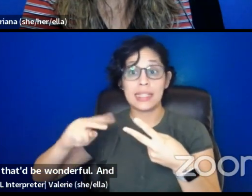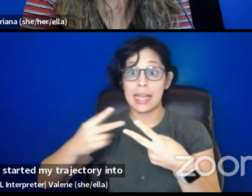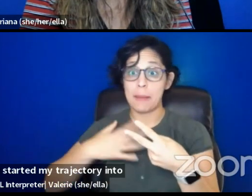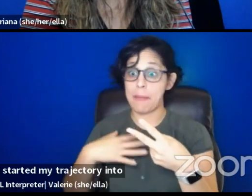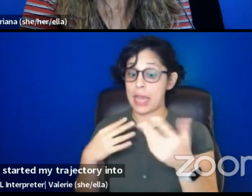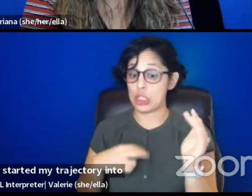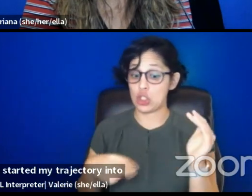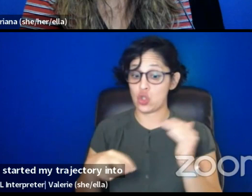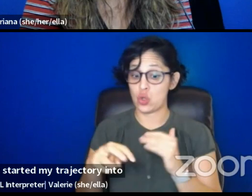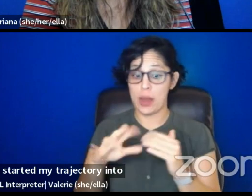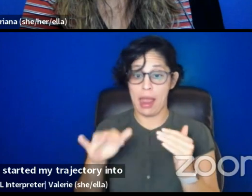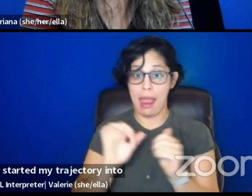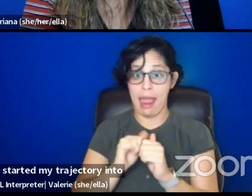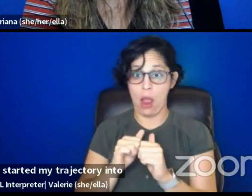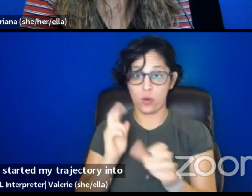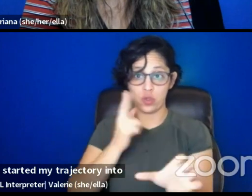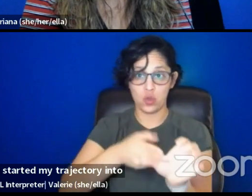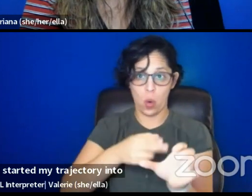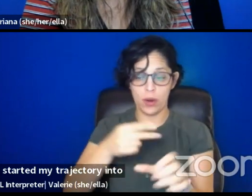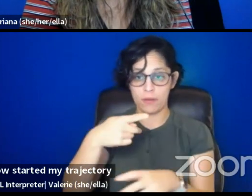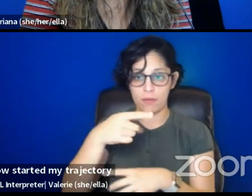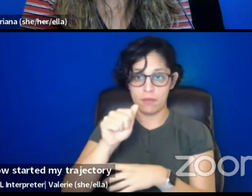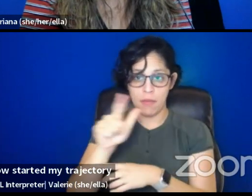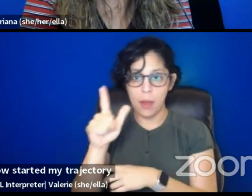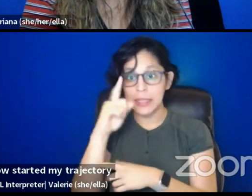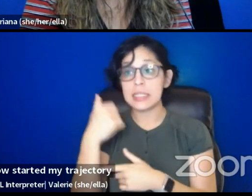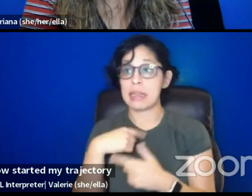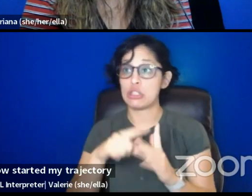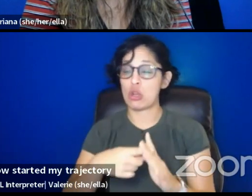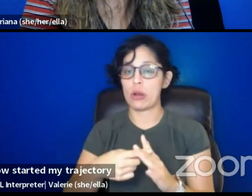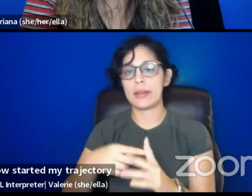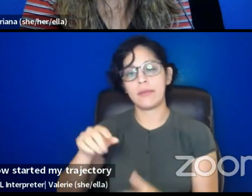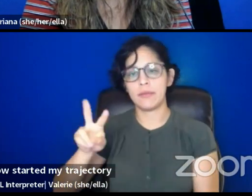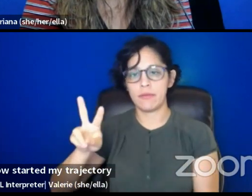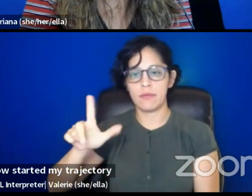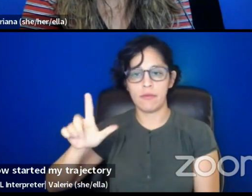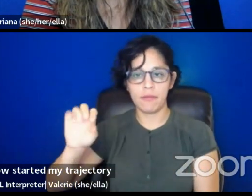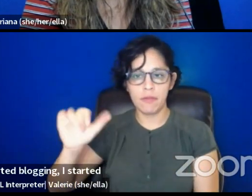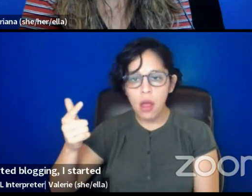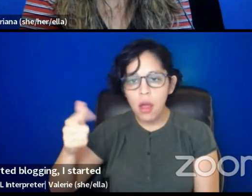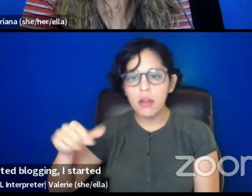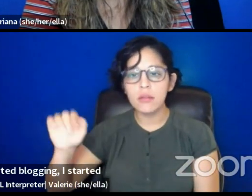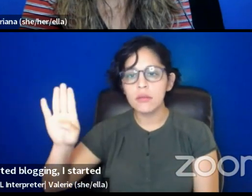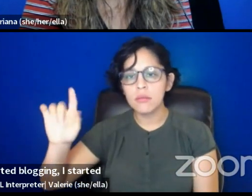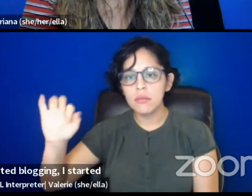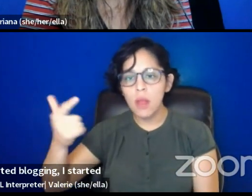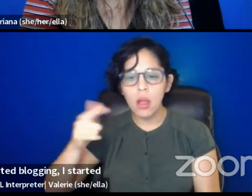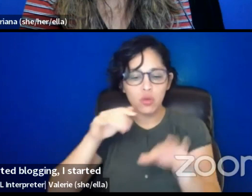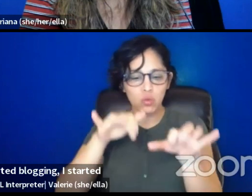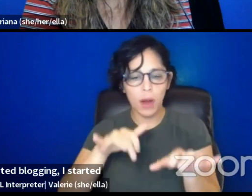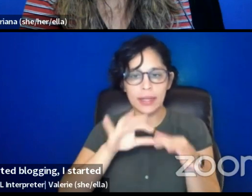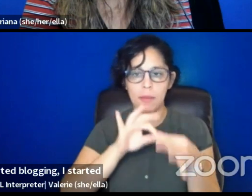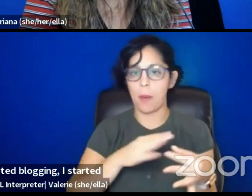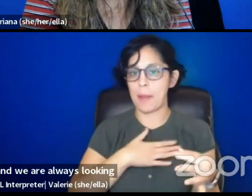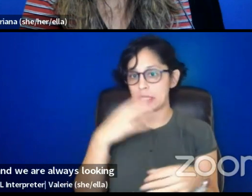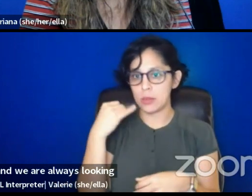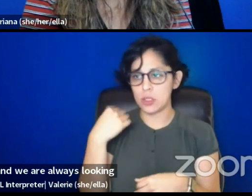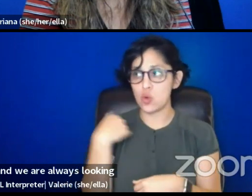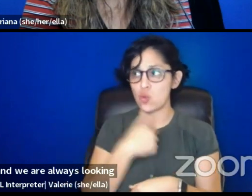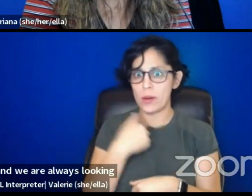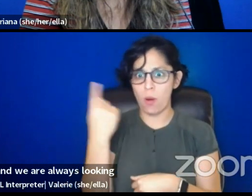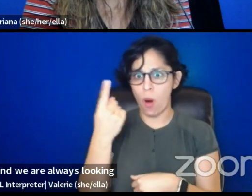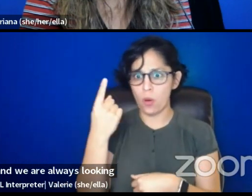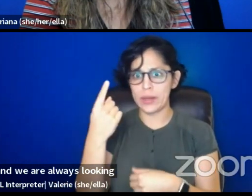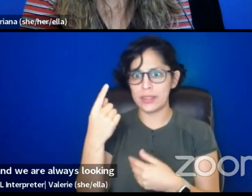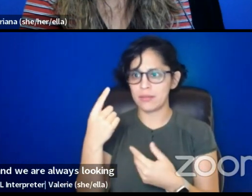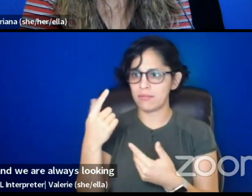into PAL started because I started blogging, I started writing about my experiences, and we are always looking for writers to